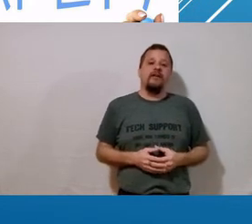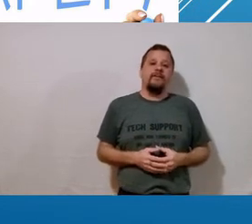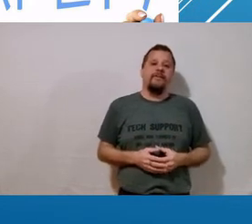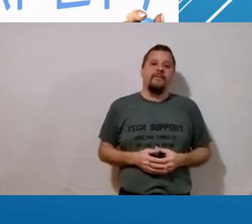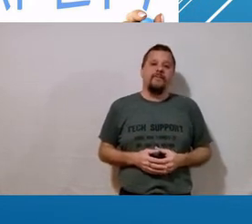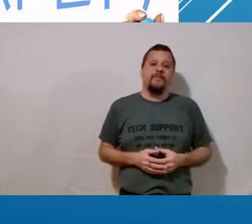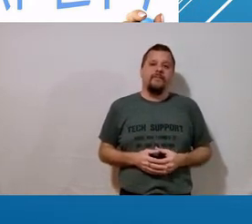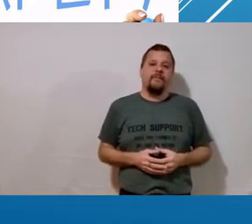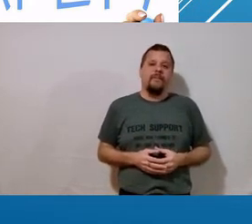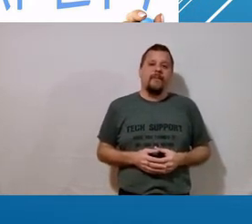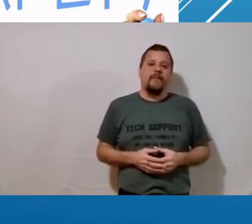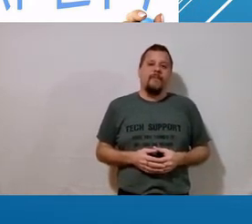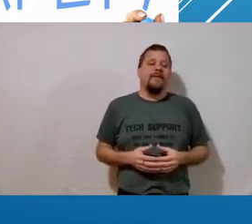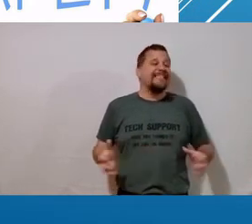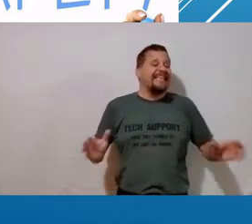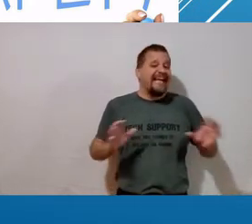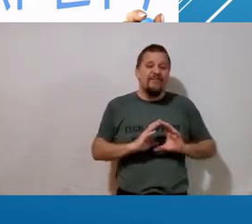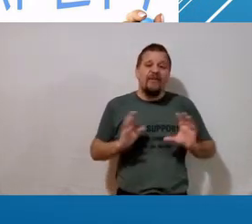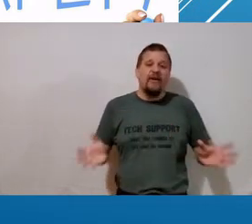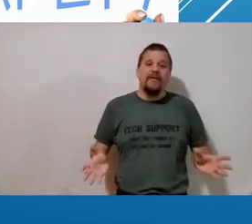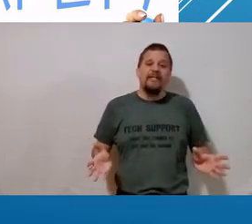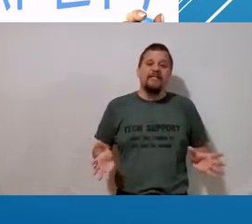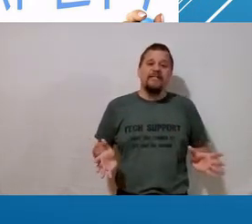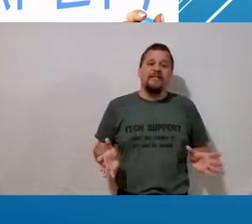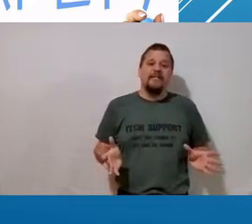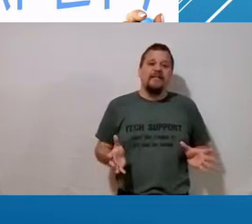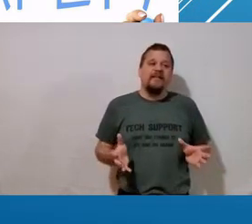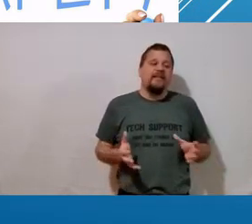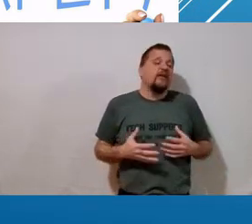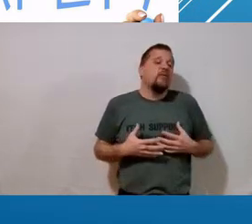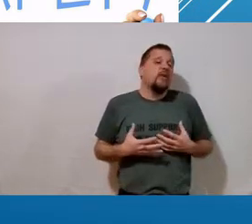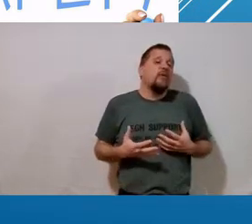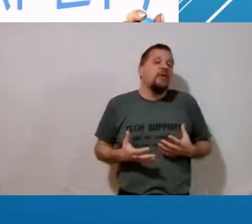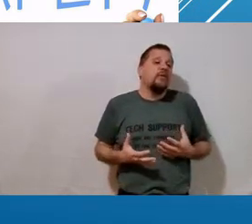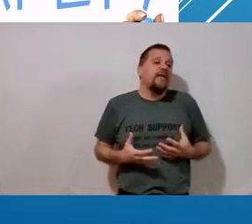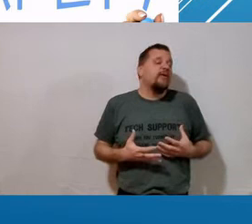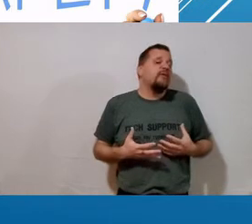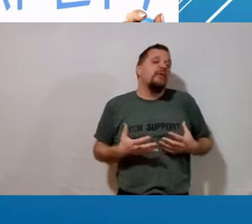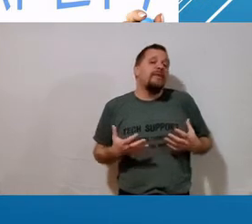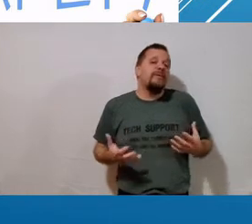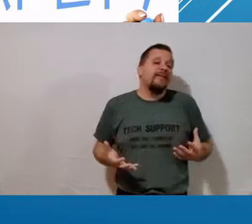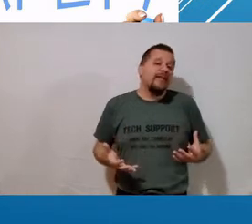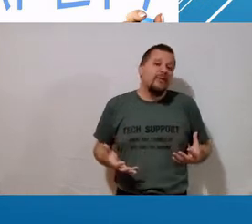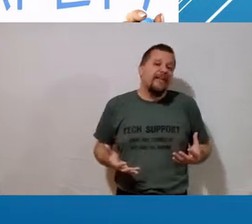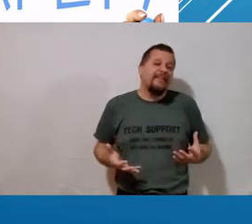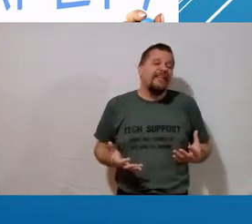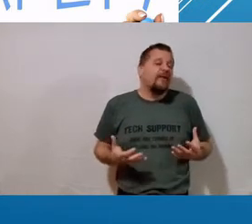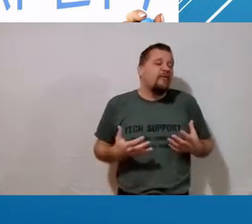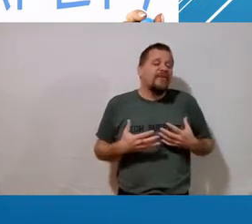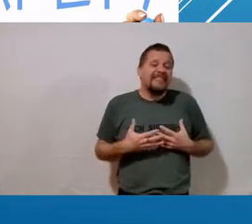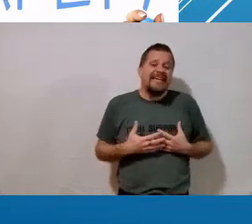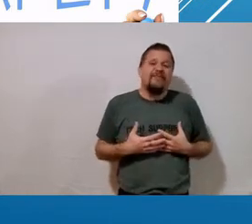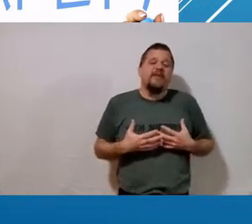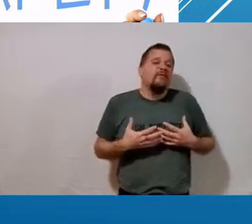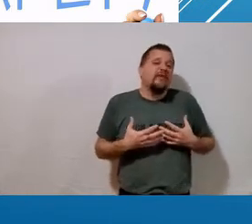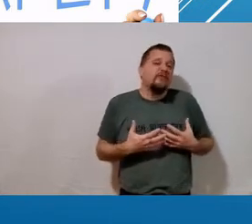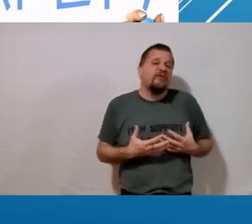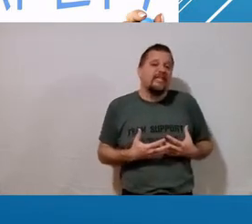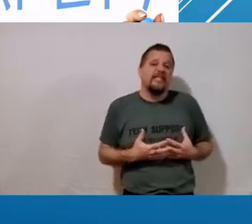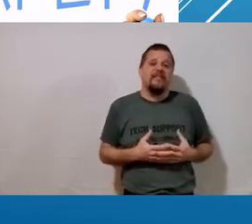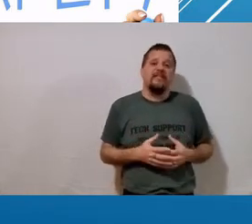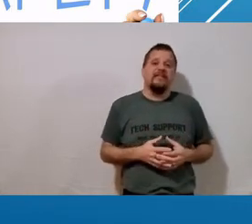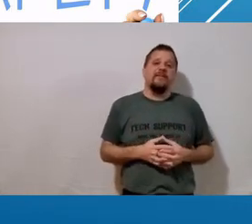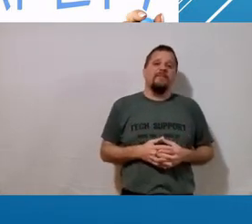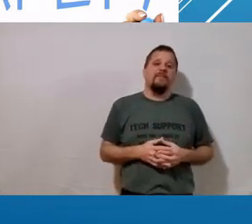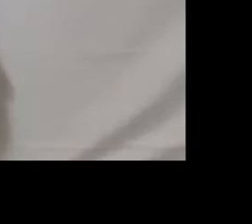want them to hear because in that environment they don't know you they don't know the people that they're with they don't feel safe they